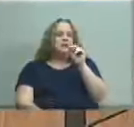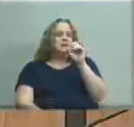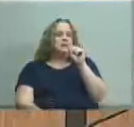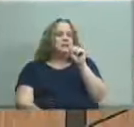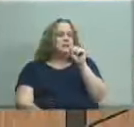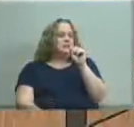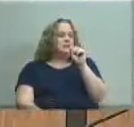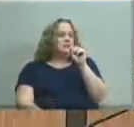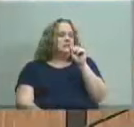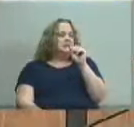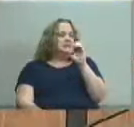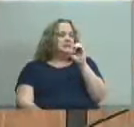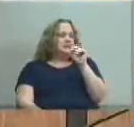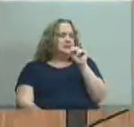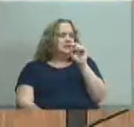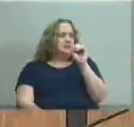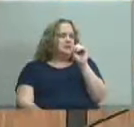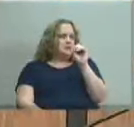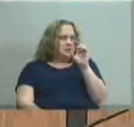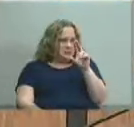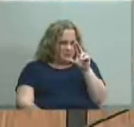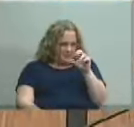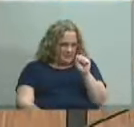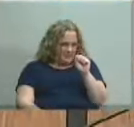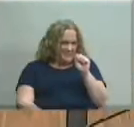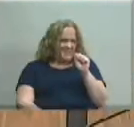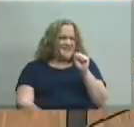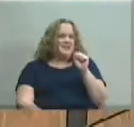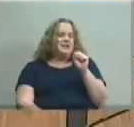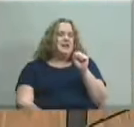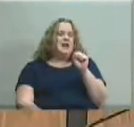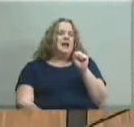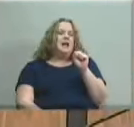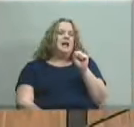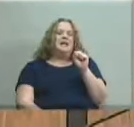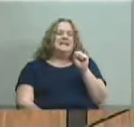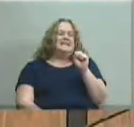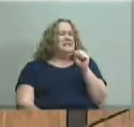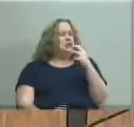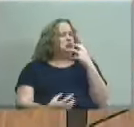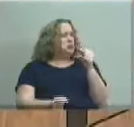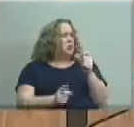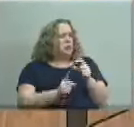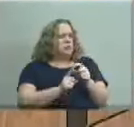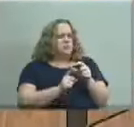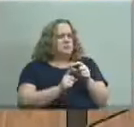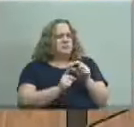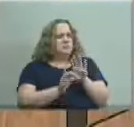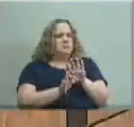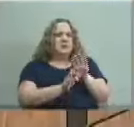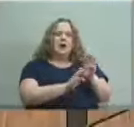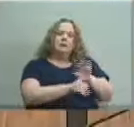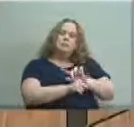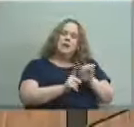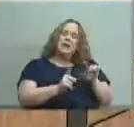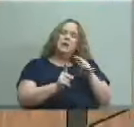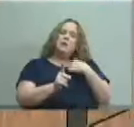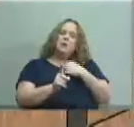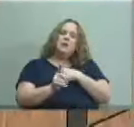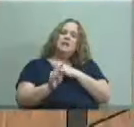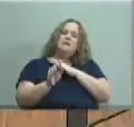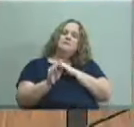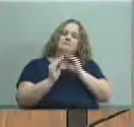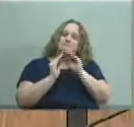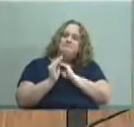um was the main point which is the revision of the language here is meant to take a more